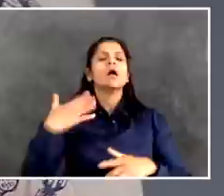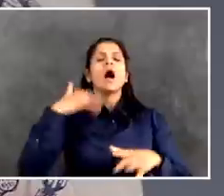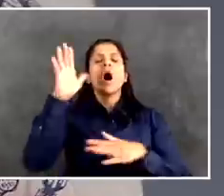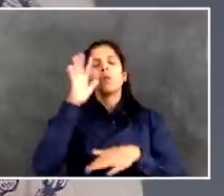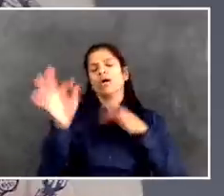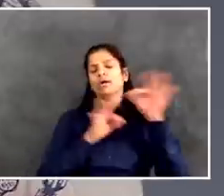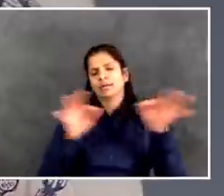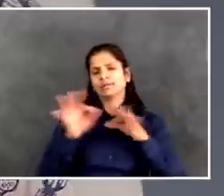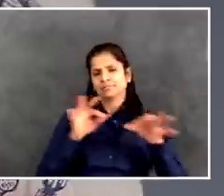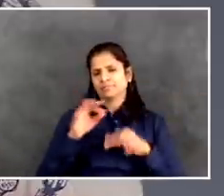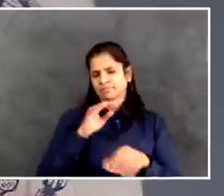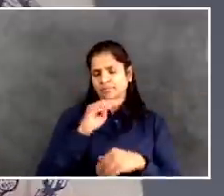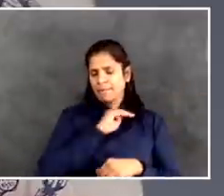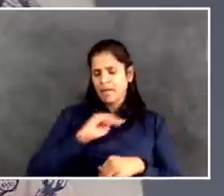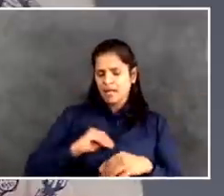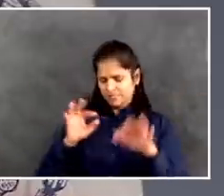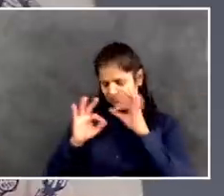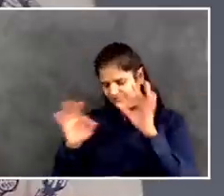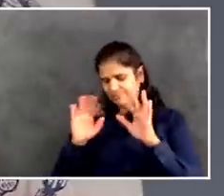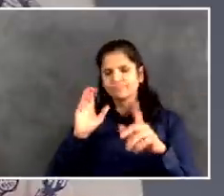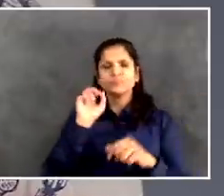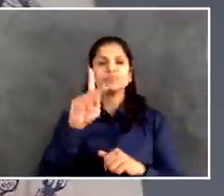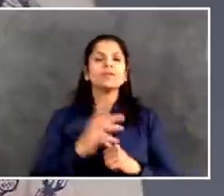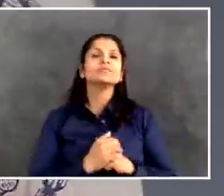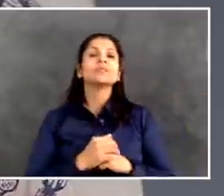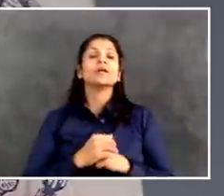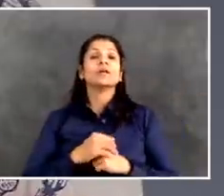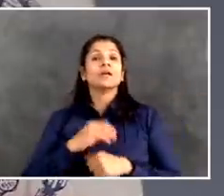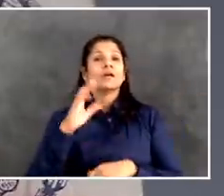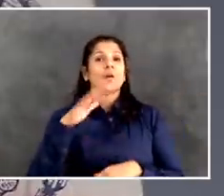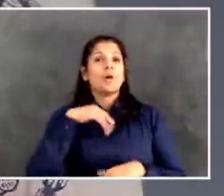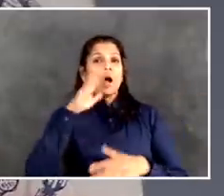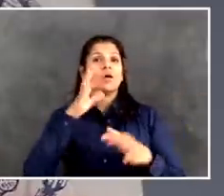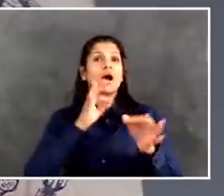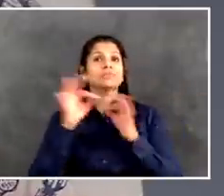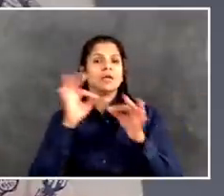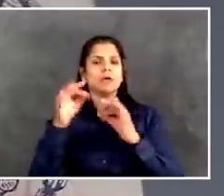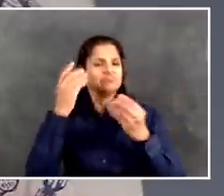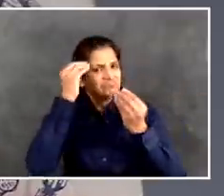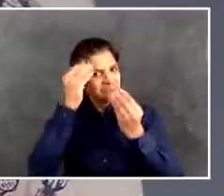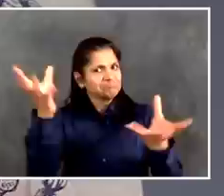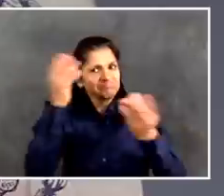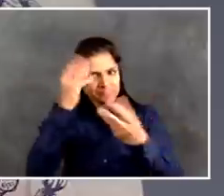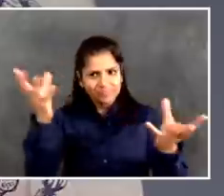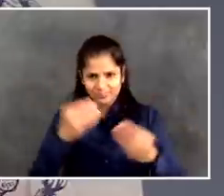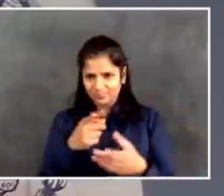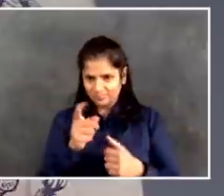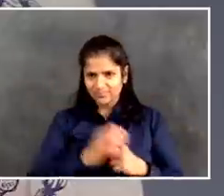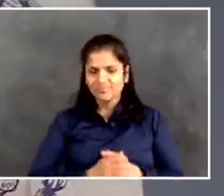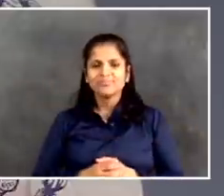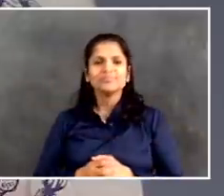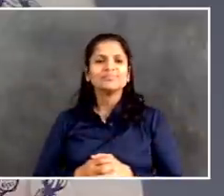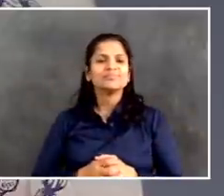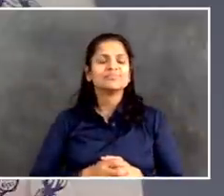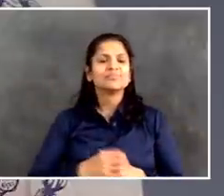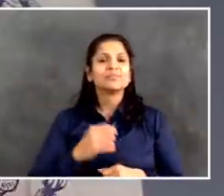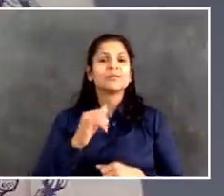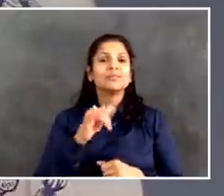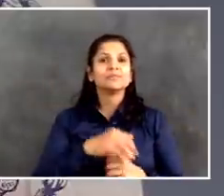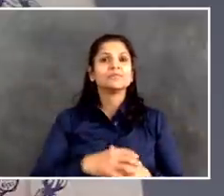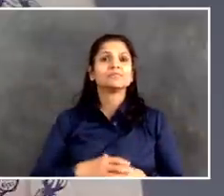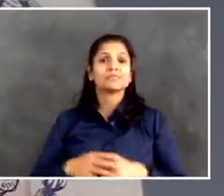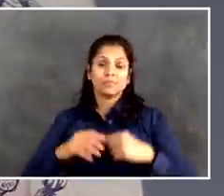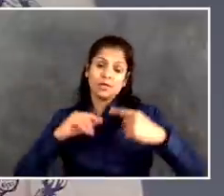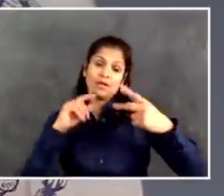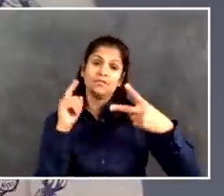what I'm being told here is a little bit different than what I understood previously. And this is going back